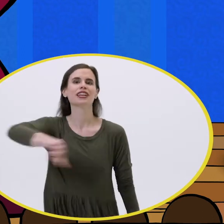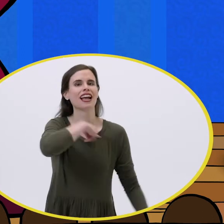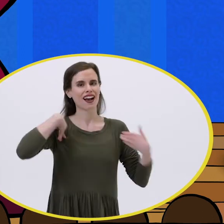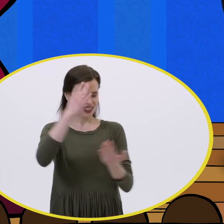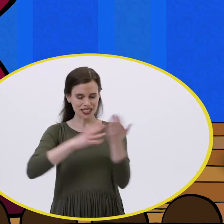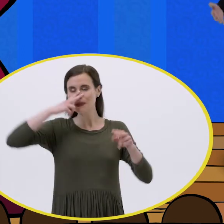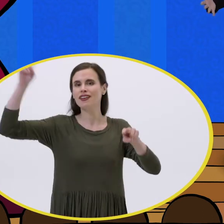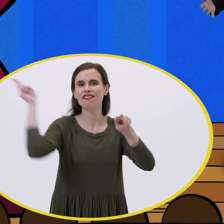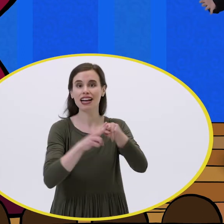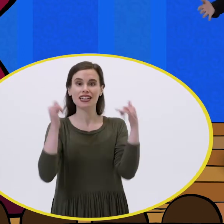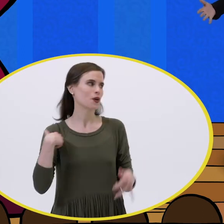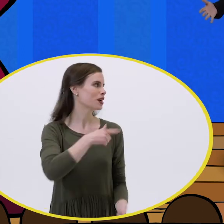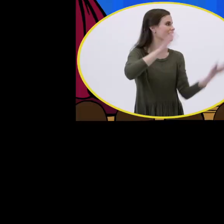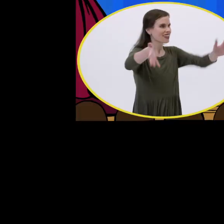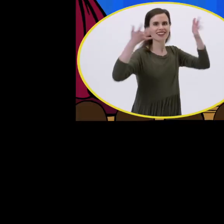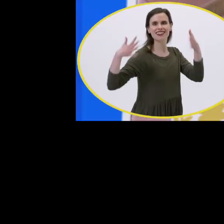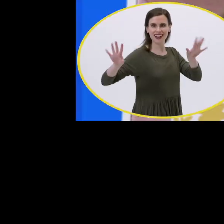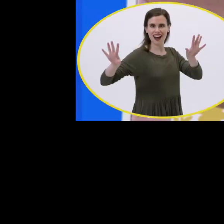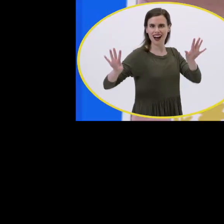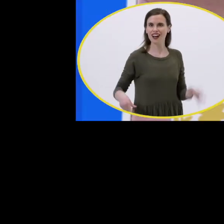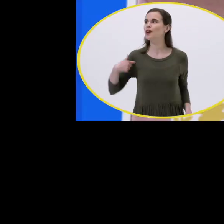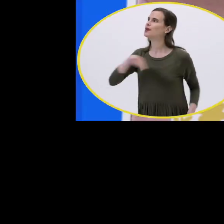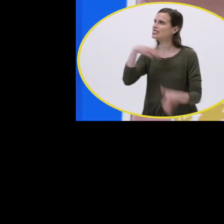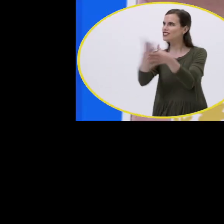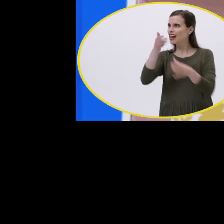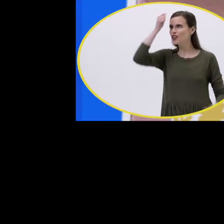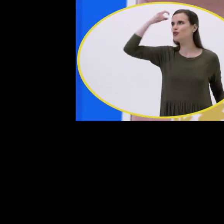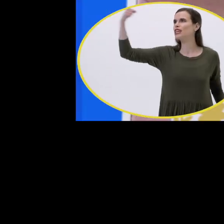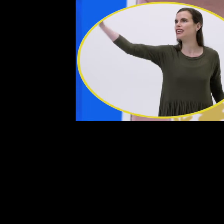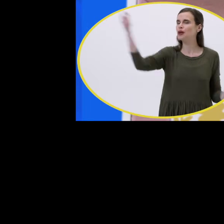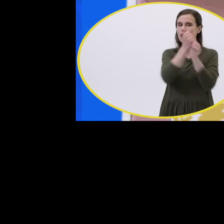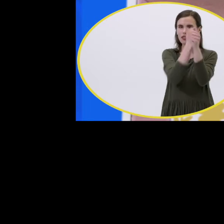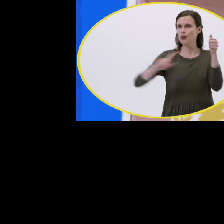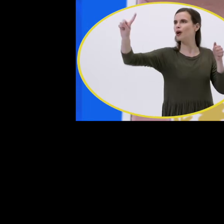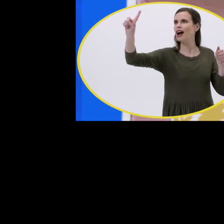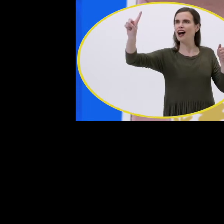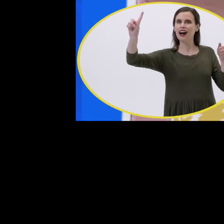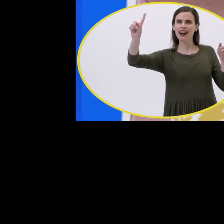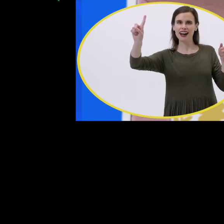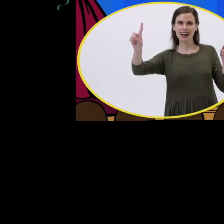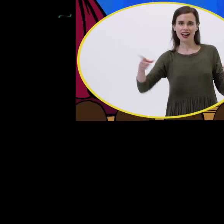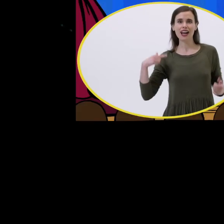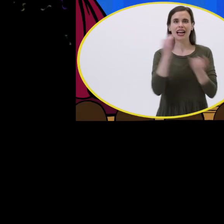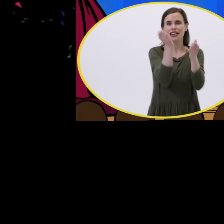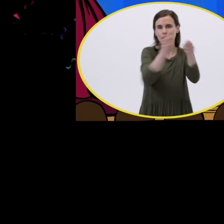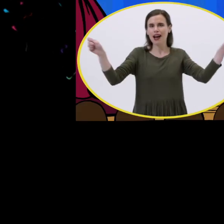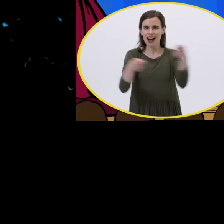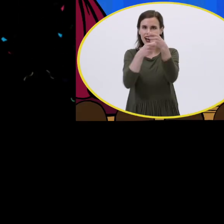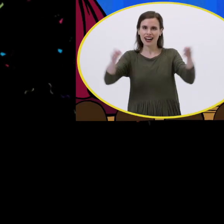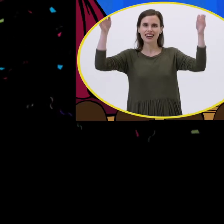fun. Now that we're done. We'll share our dreams with everyone. It's